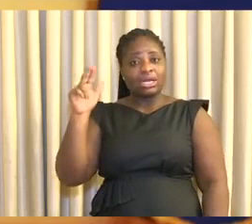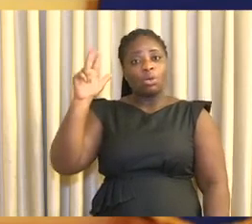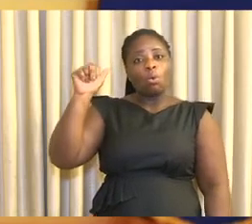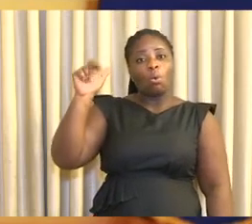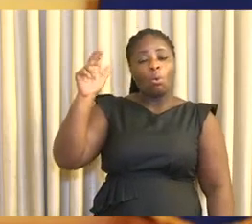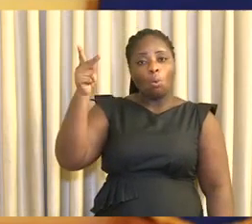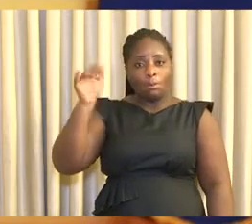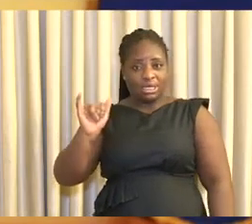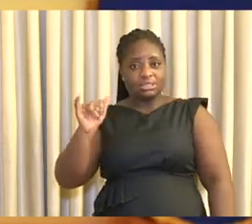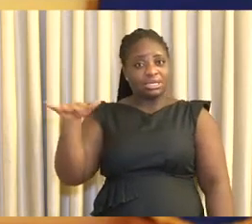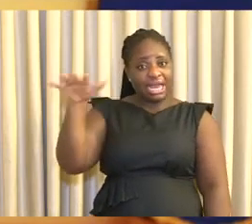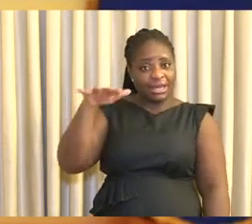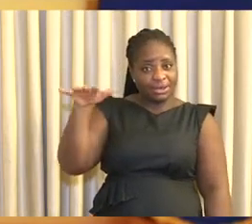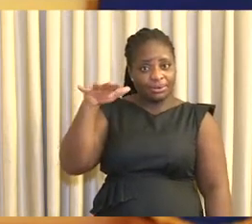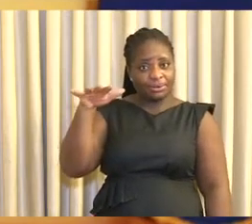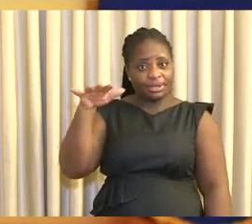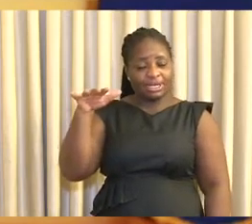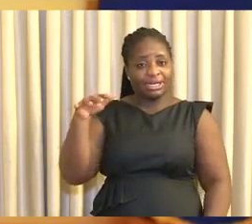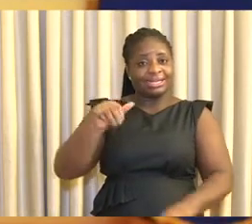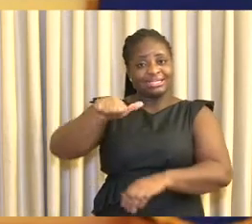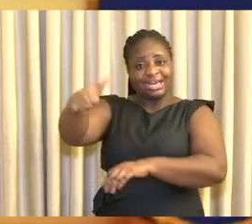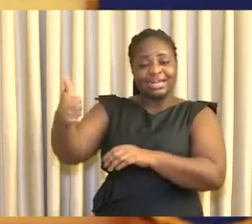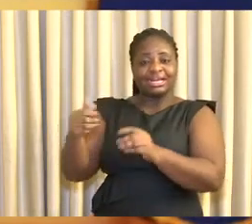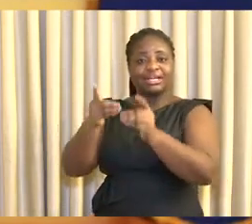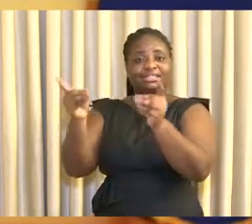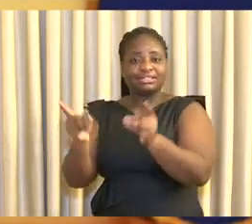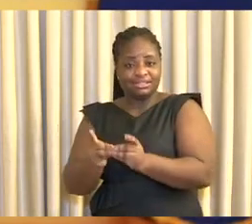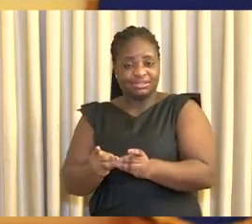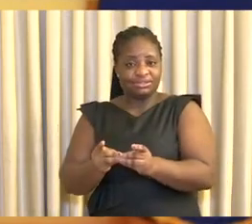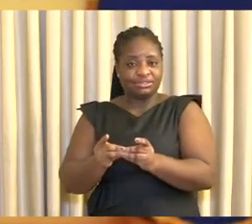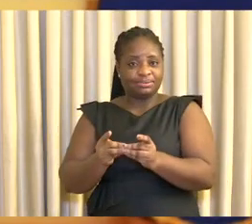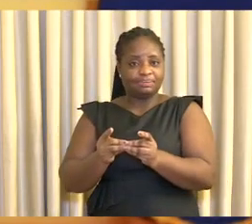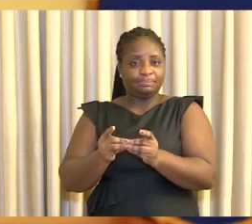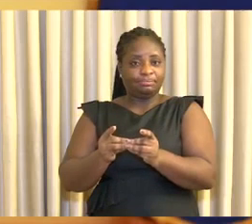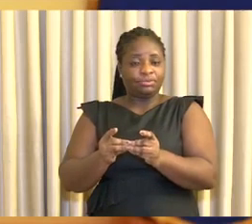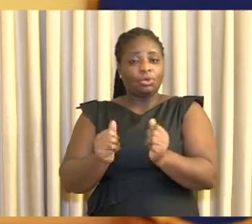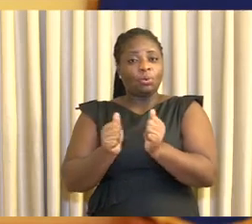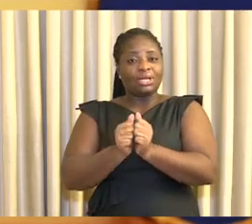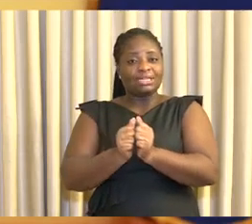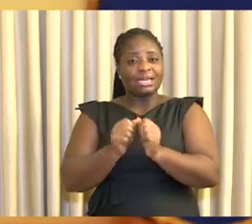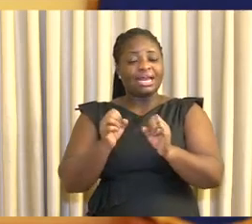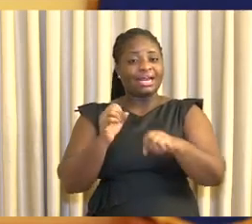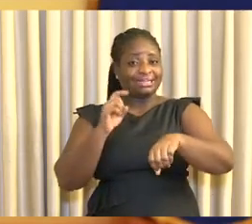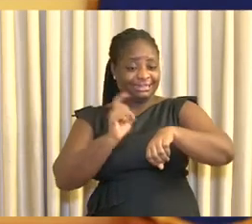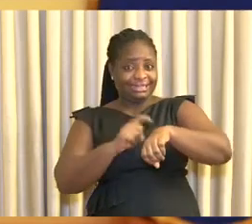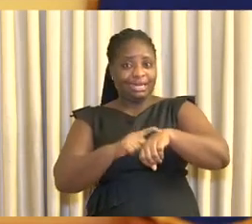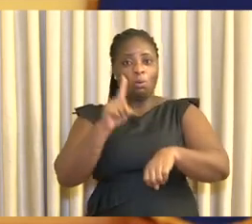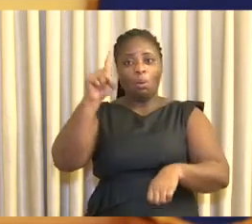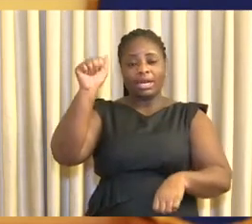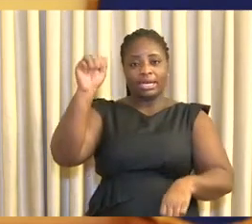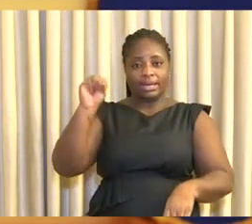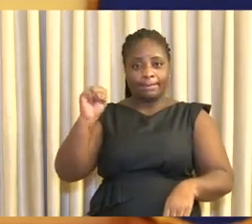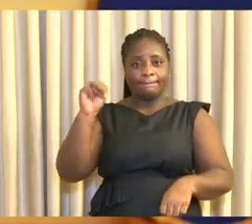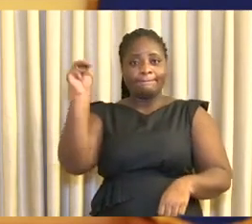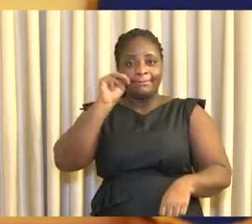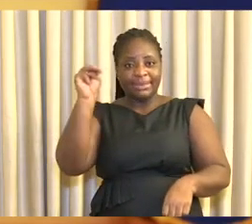Kumasi metropolitan area and its contiguous districts, with effect from 1 a.m. on Monday, 20